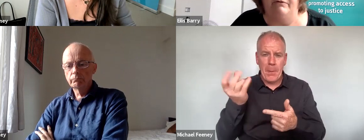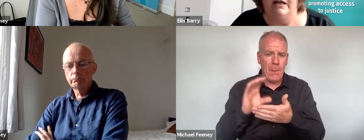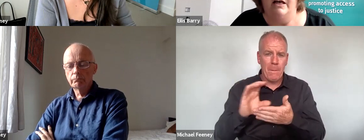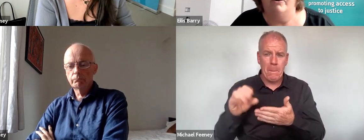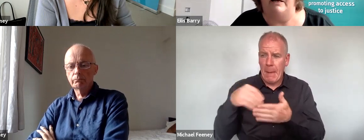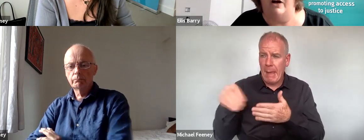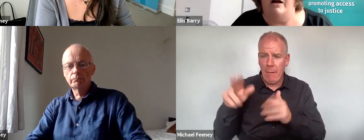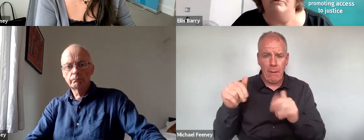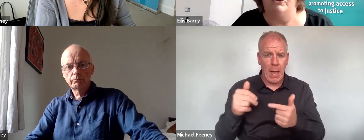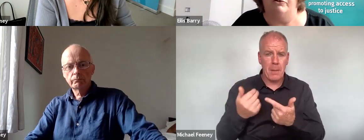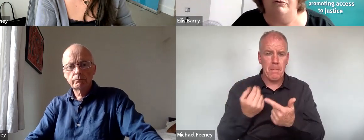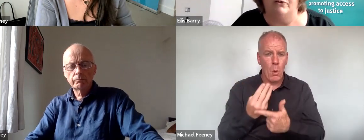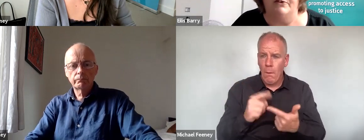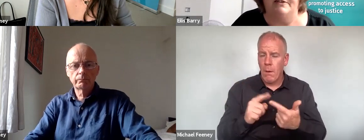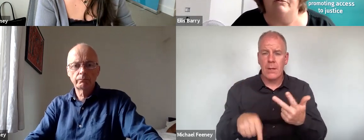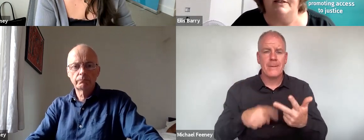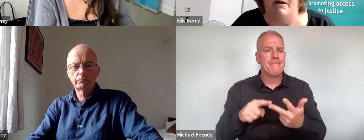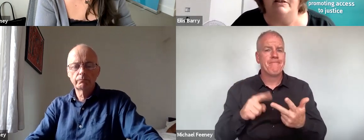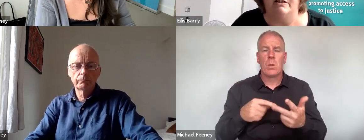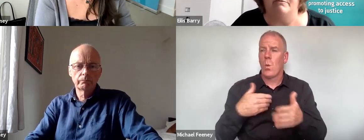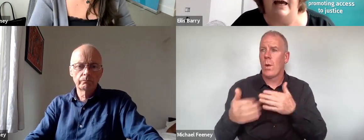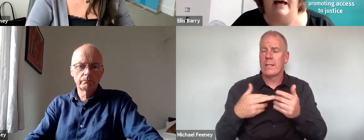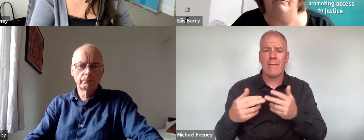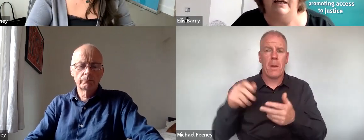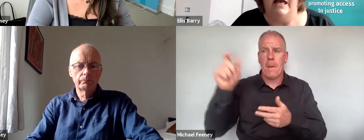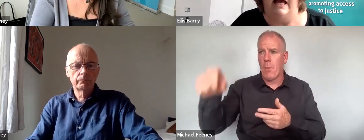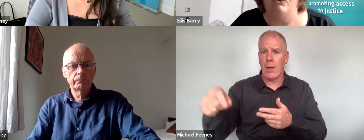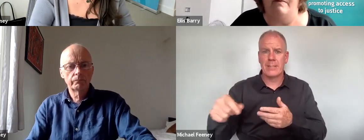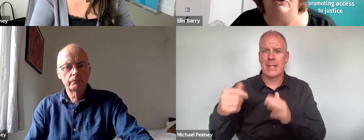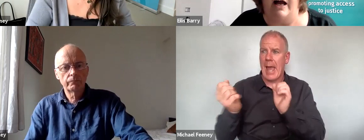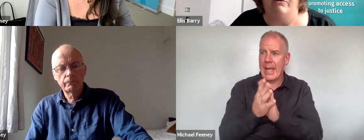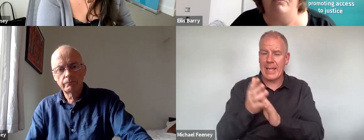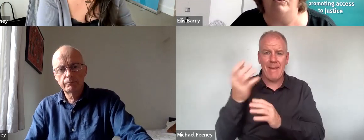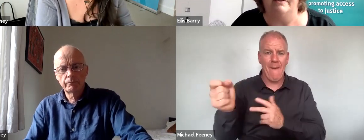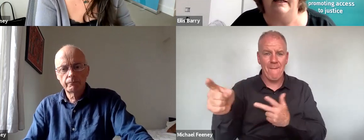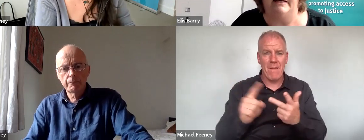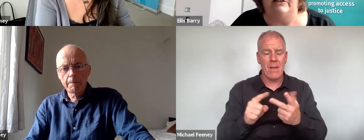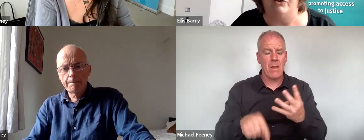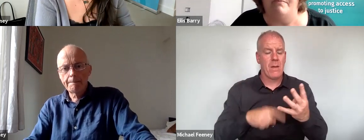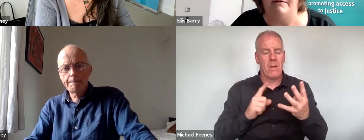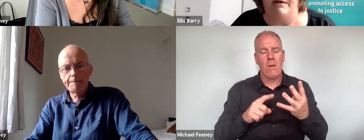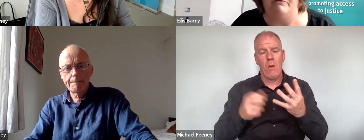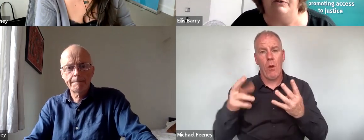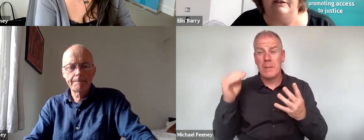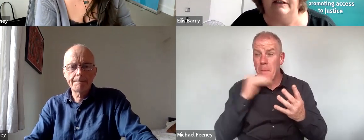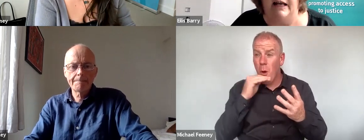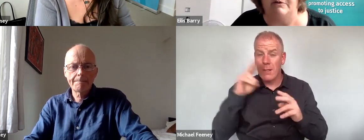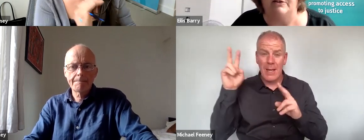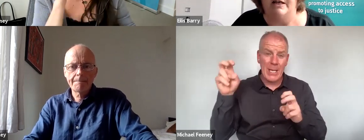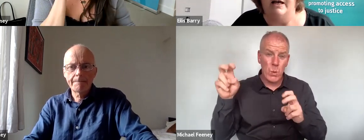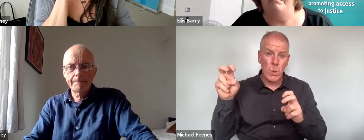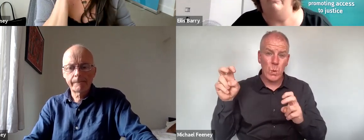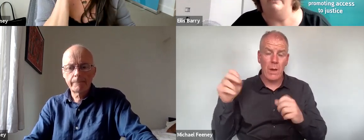may have, no matter how much resources the respondent may have, and no matter how important the issue may be for the